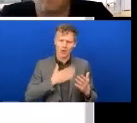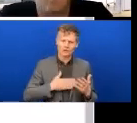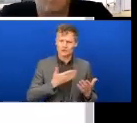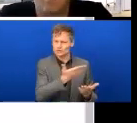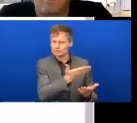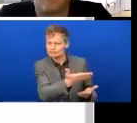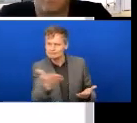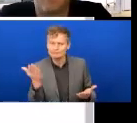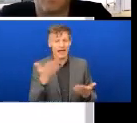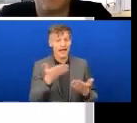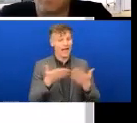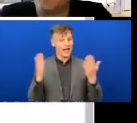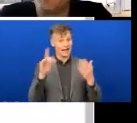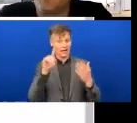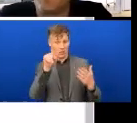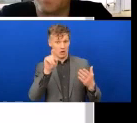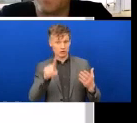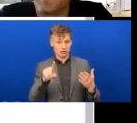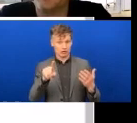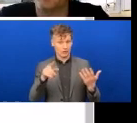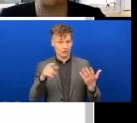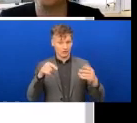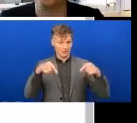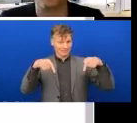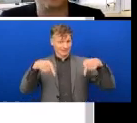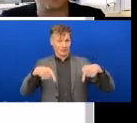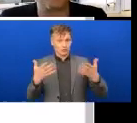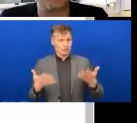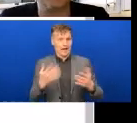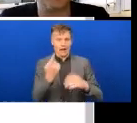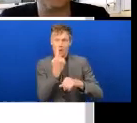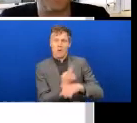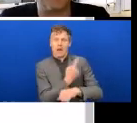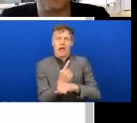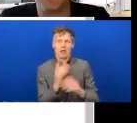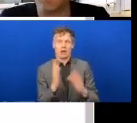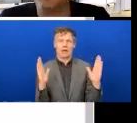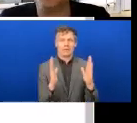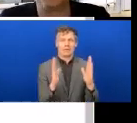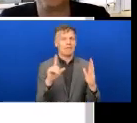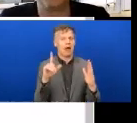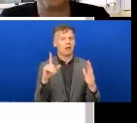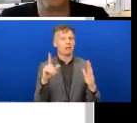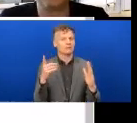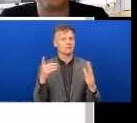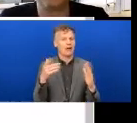session equally we'd love to hear from people around that as well. So I'm going to hand back to yourself now, Ilka.